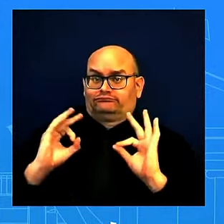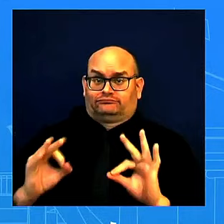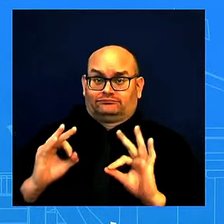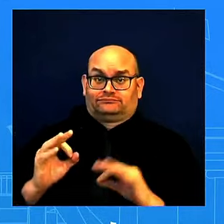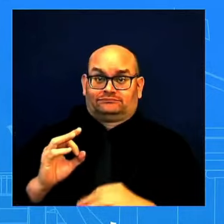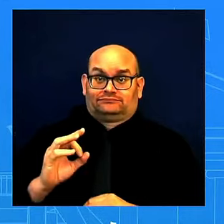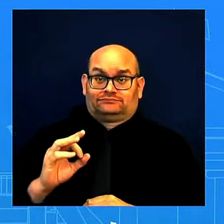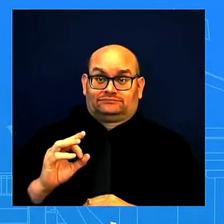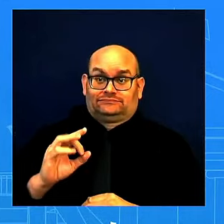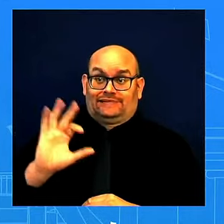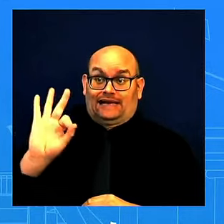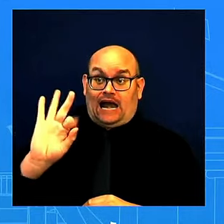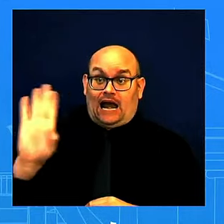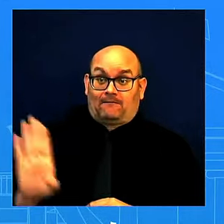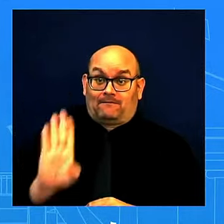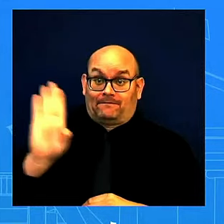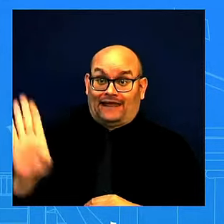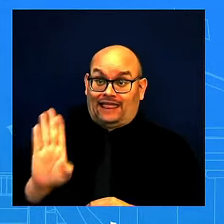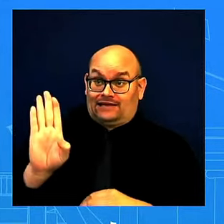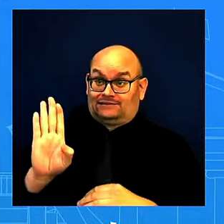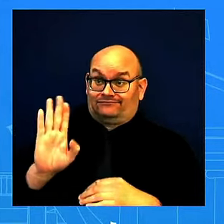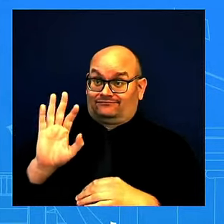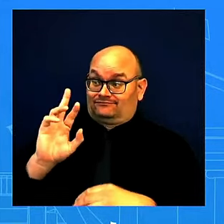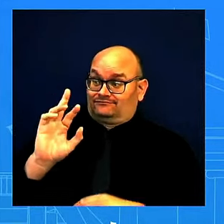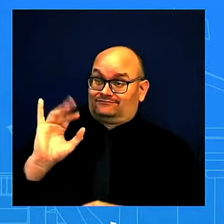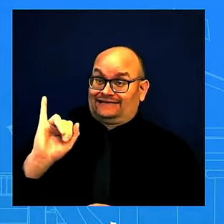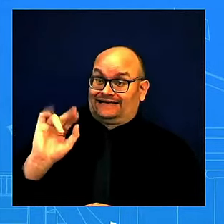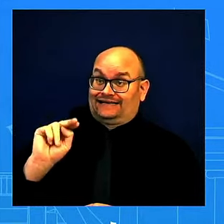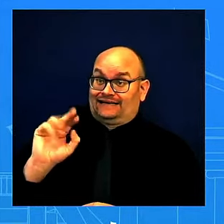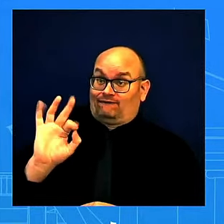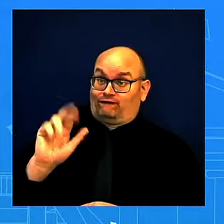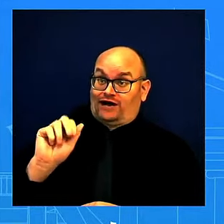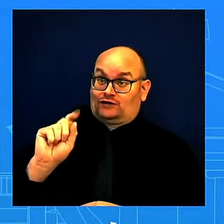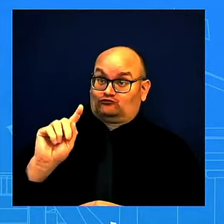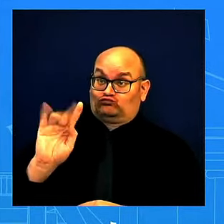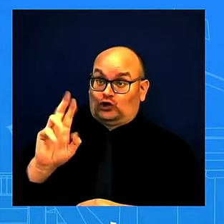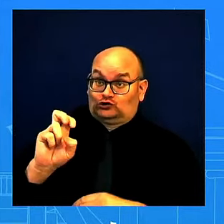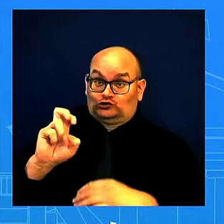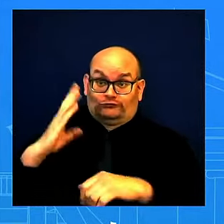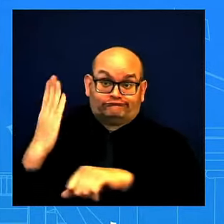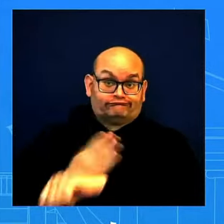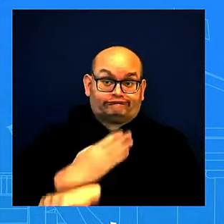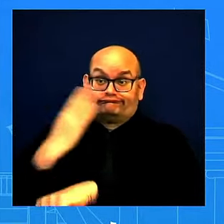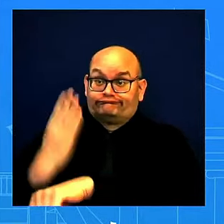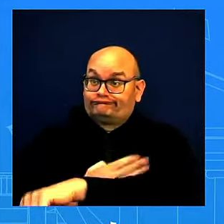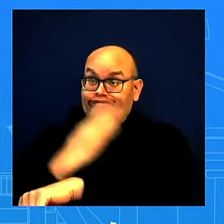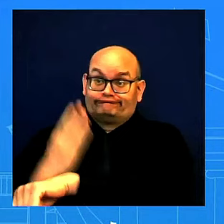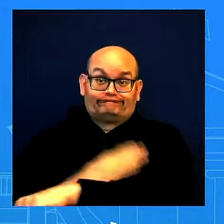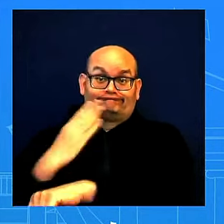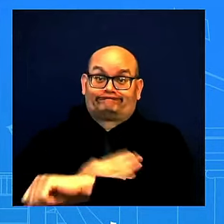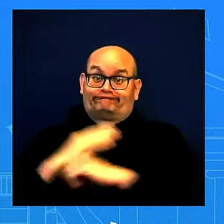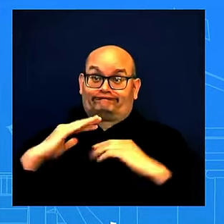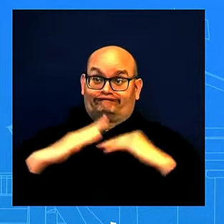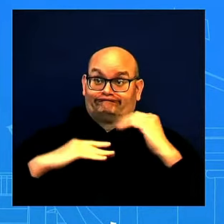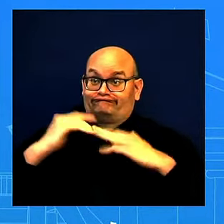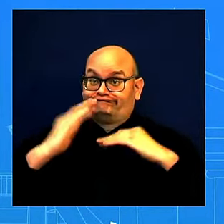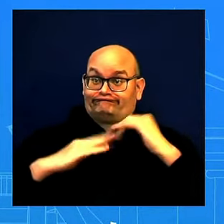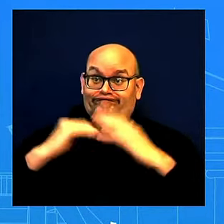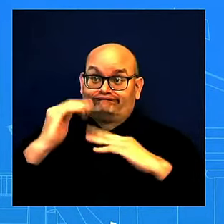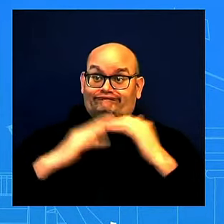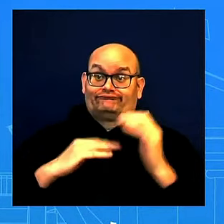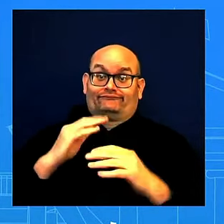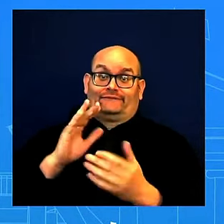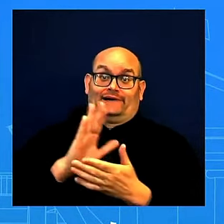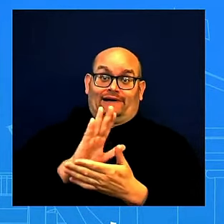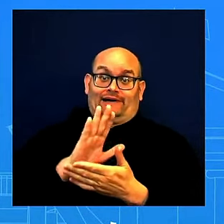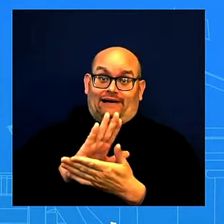Those are the things that we want to focus on, taking on price gouging. And while Republicans in the House are doing